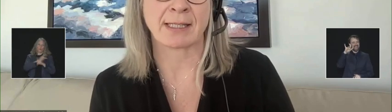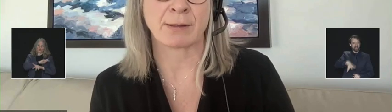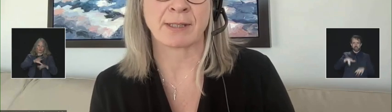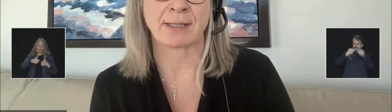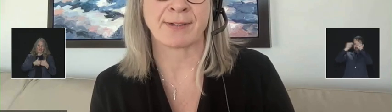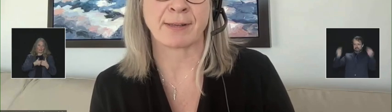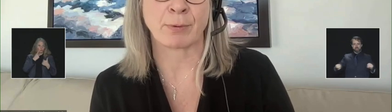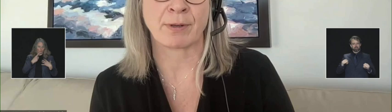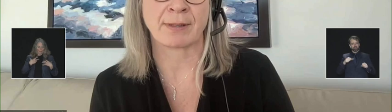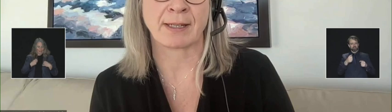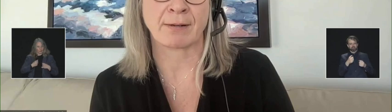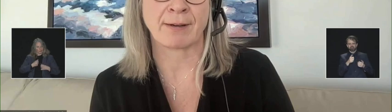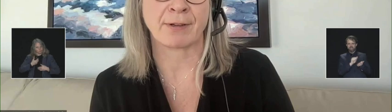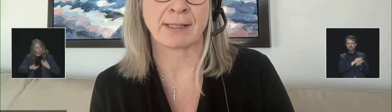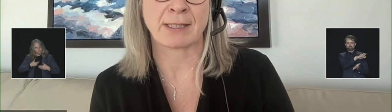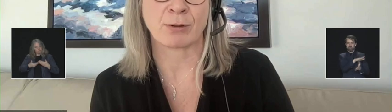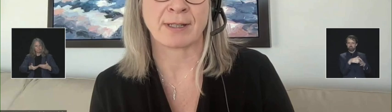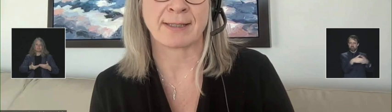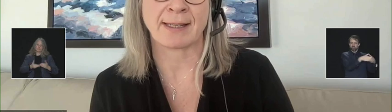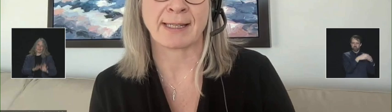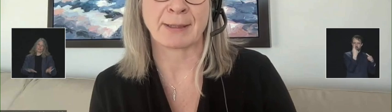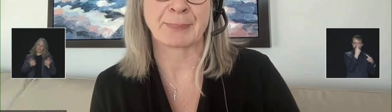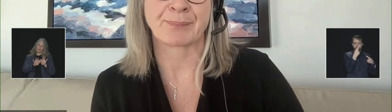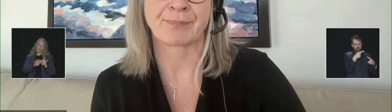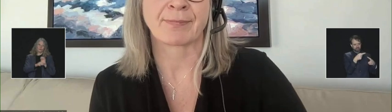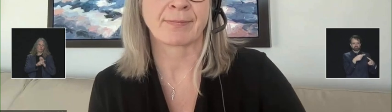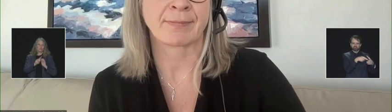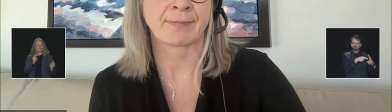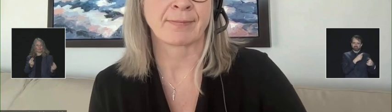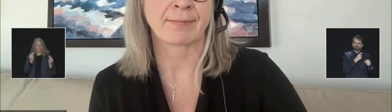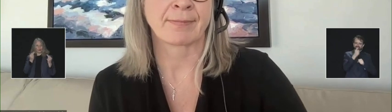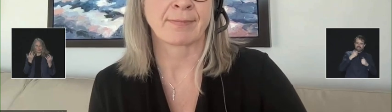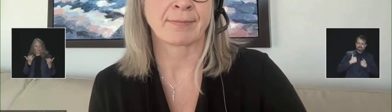in staying healthy. So this is very important that you're covering these stories. Thank you.